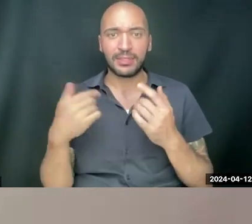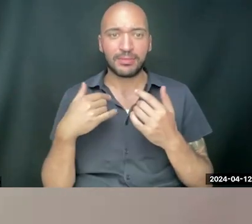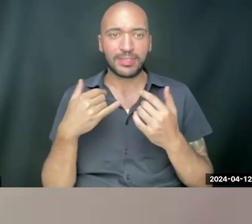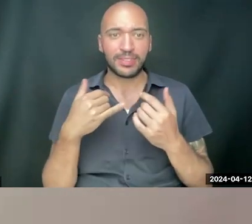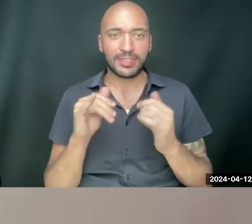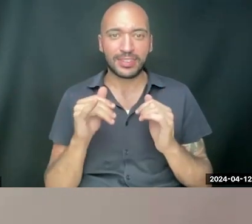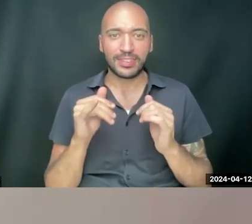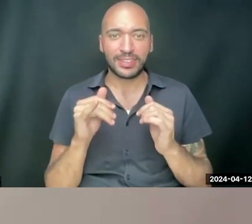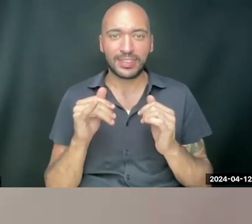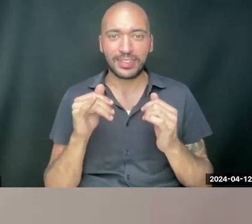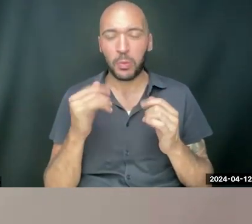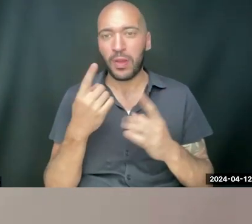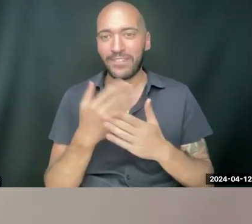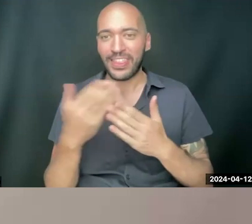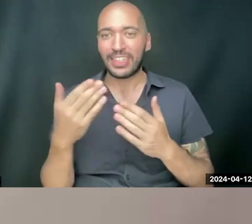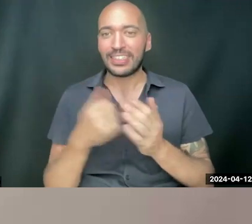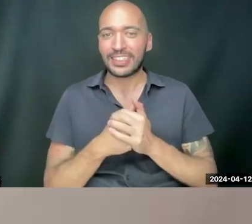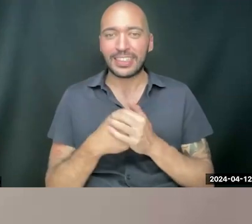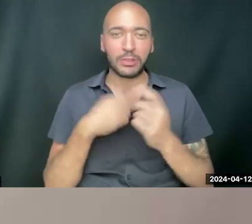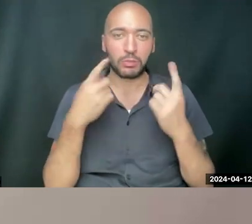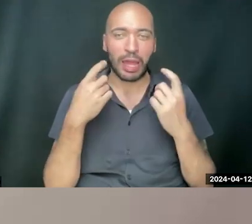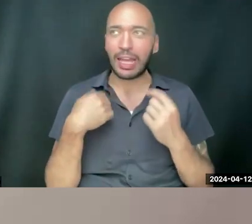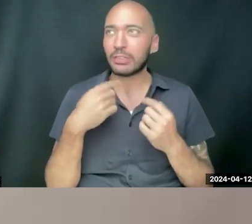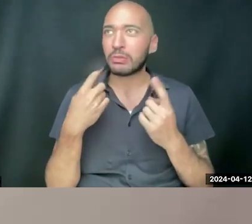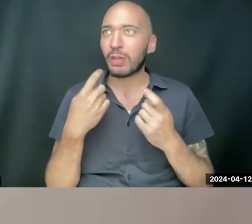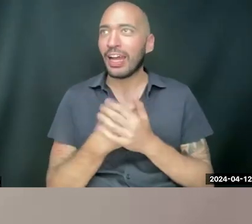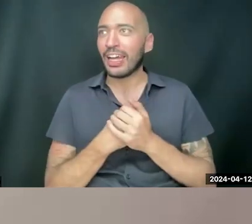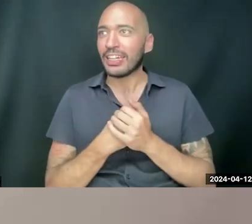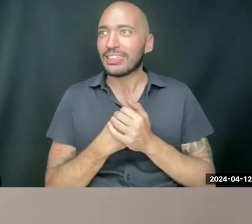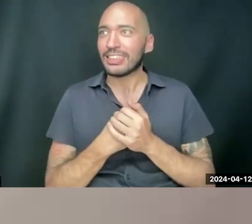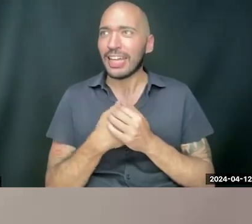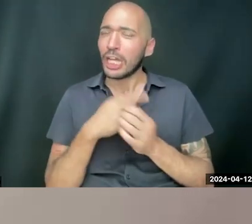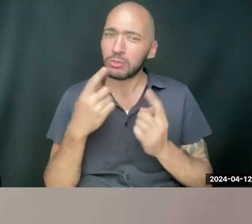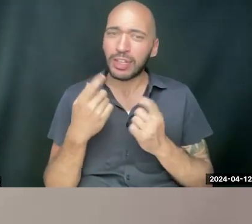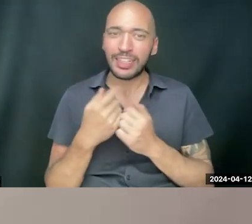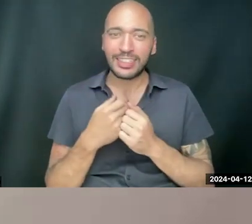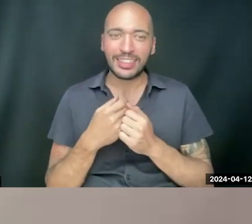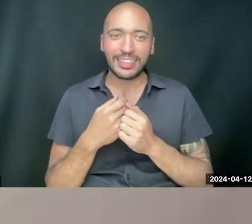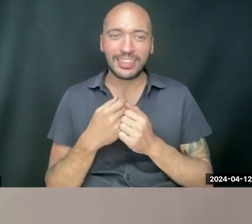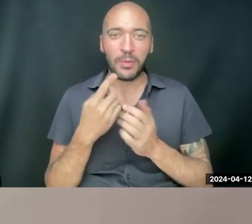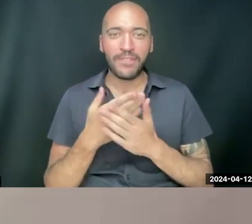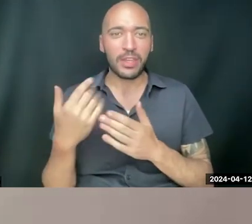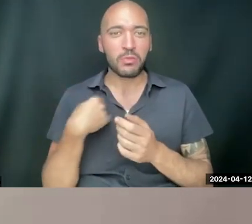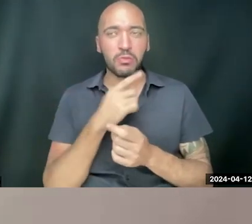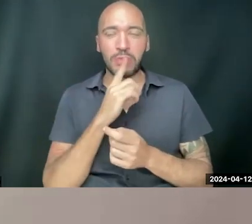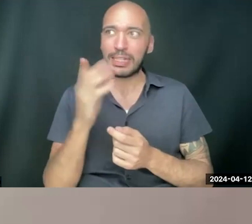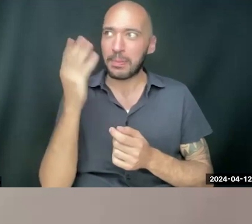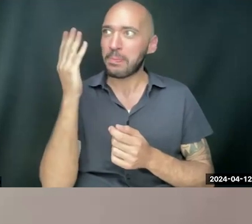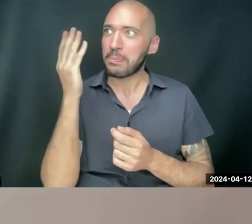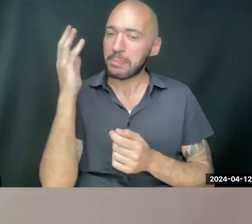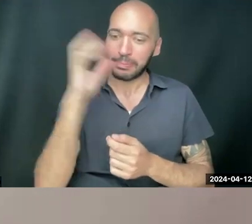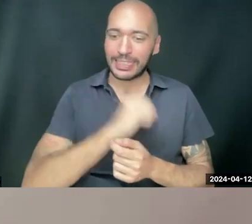more! One of the things... Actually, do cry. Do cry. One of the things that we really miss out on